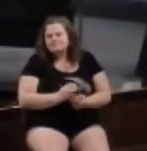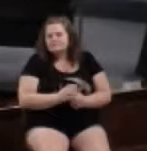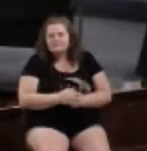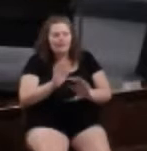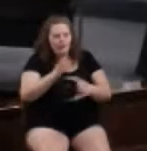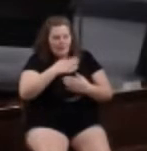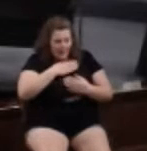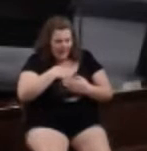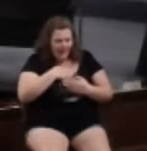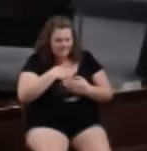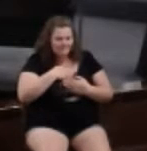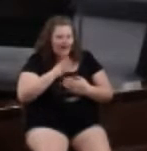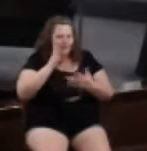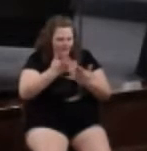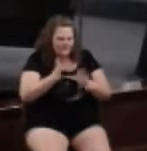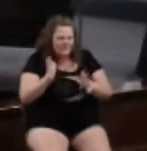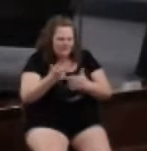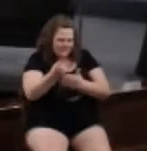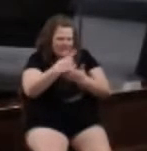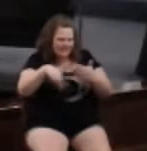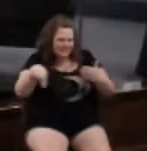Relax. I'm going to finish it next week.